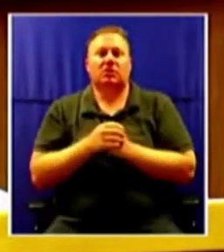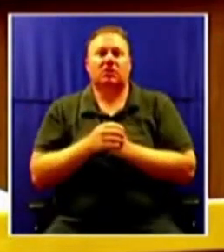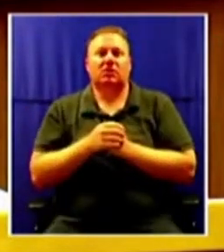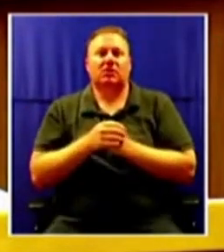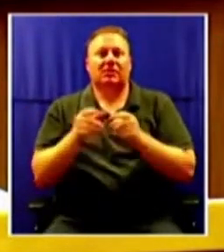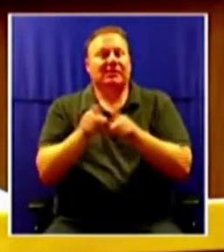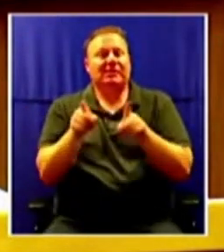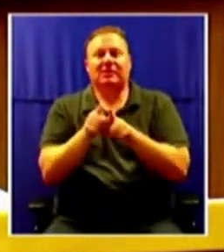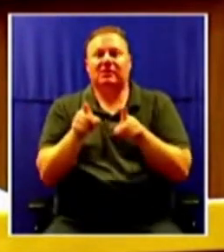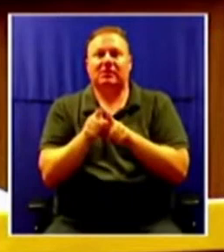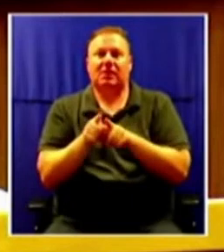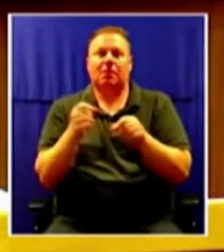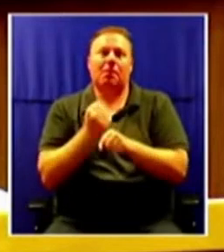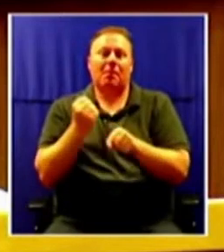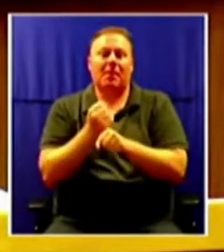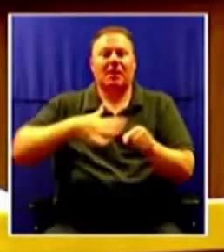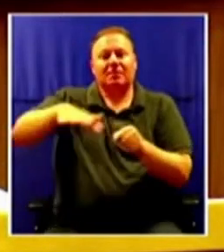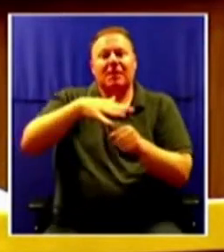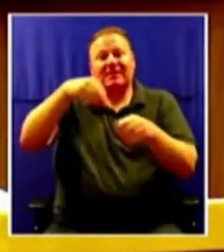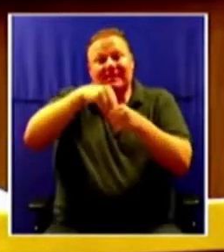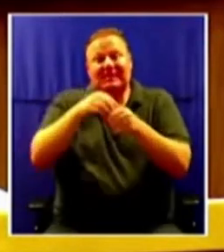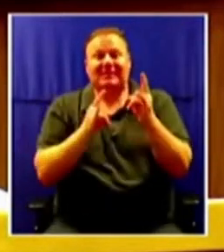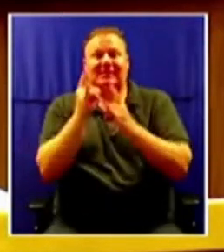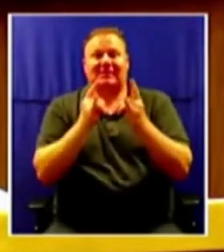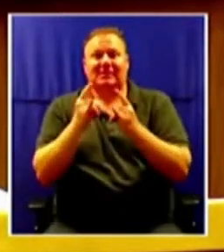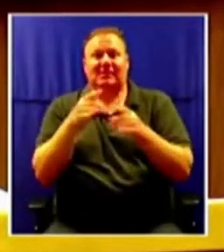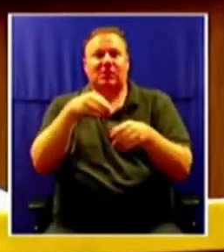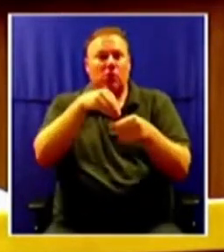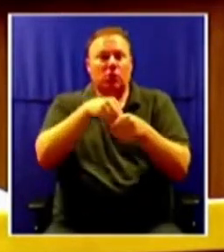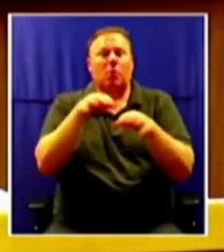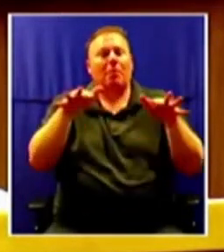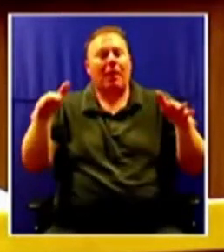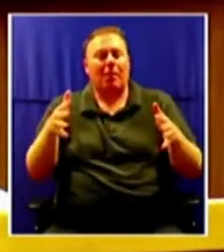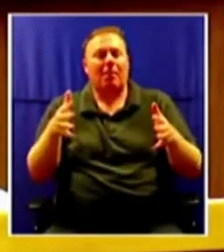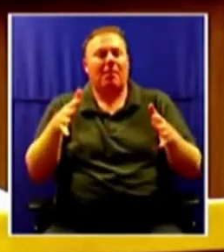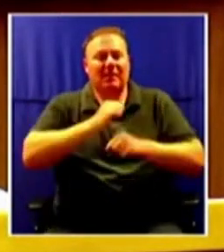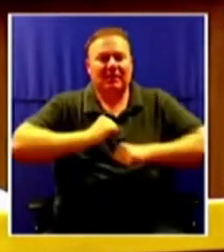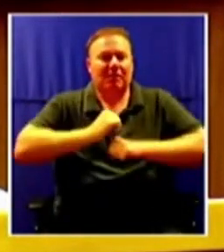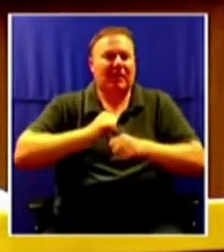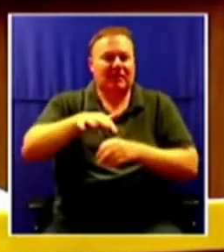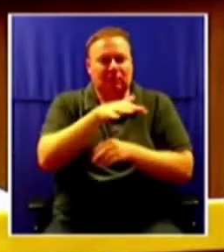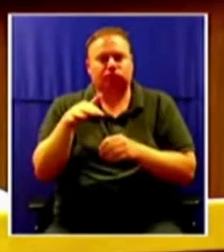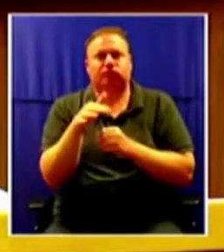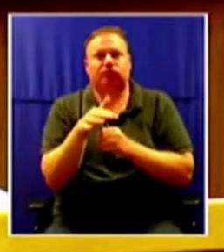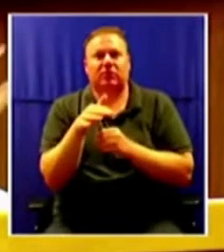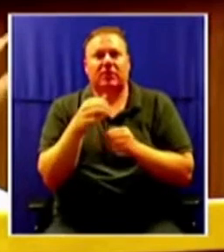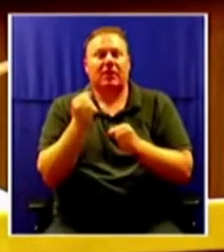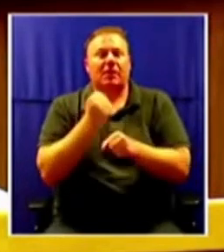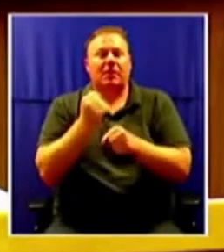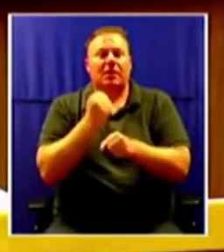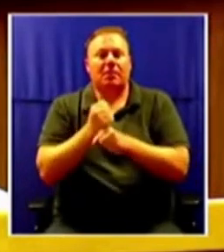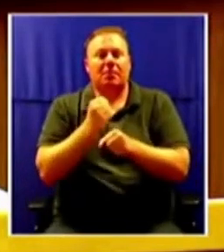creating spaces within our cities, including public spaces, which deconstruct upper-day city planning.